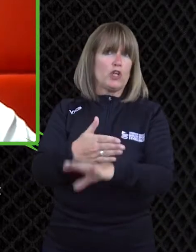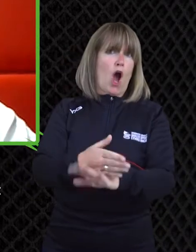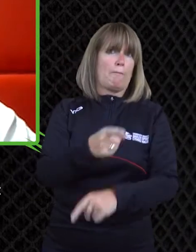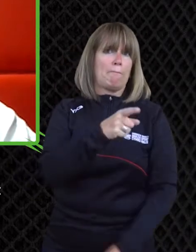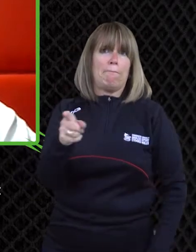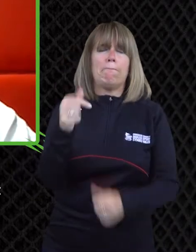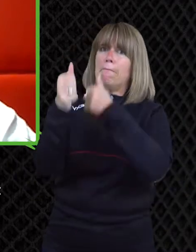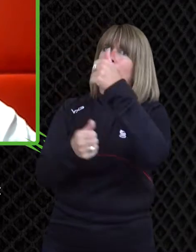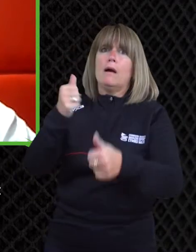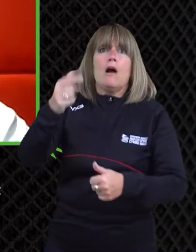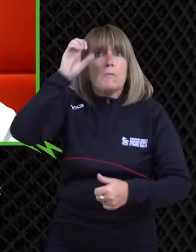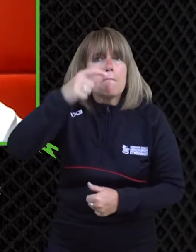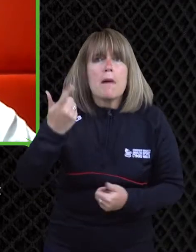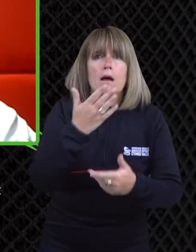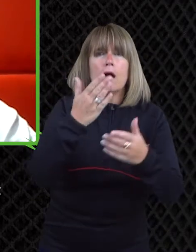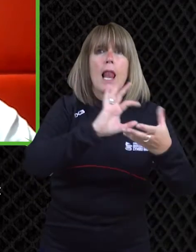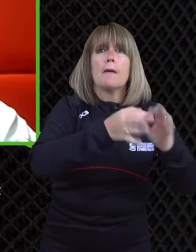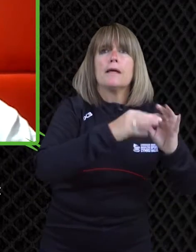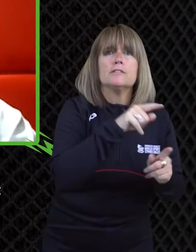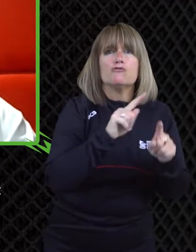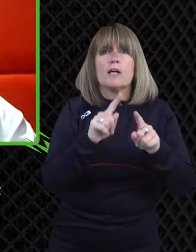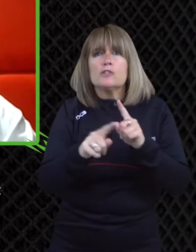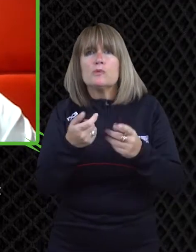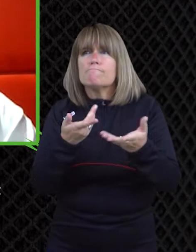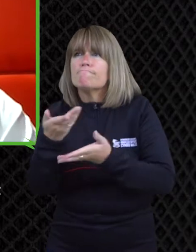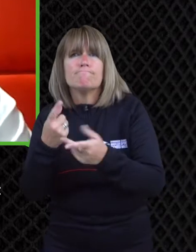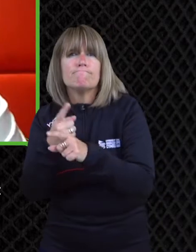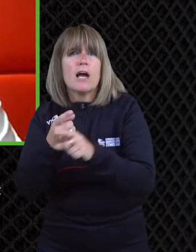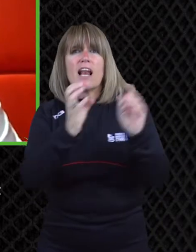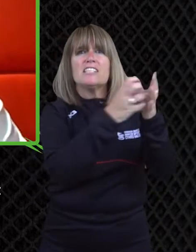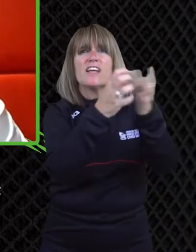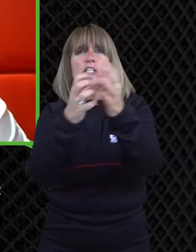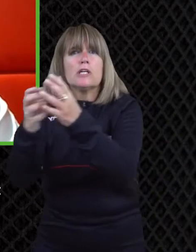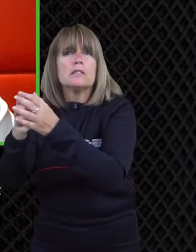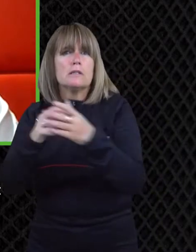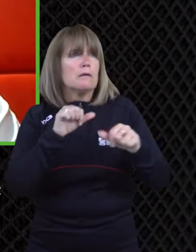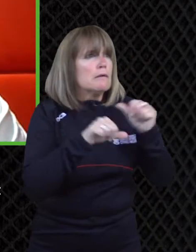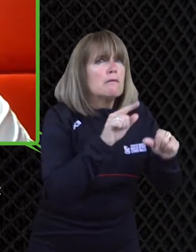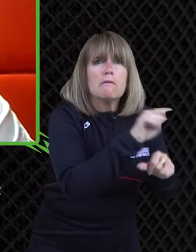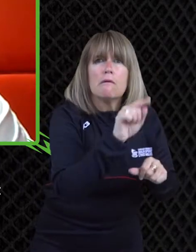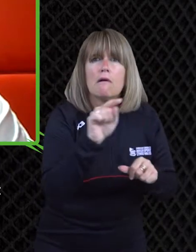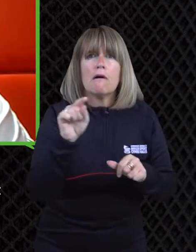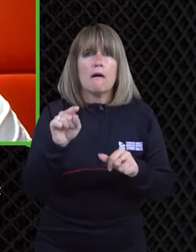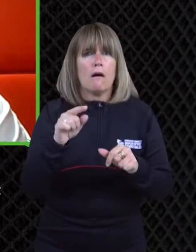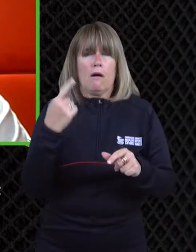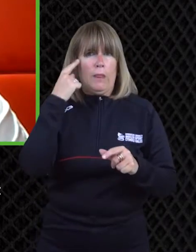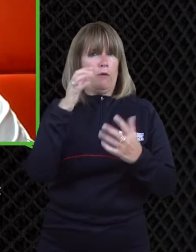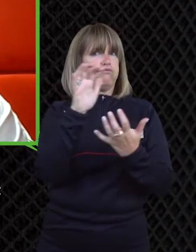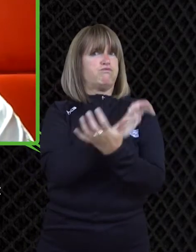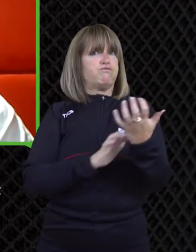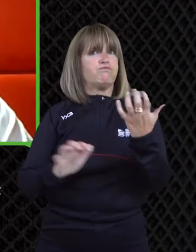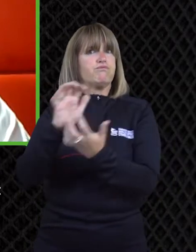doing the olympics of trying to uh discuss the classification um system but